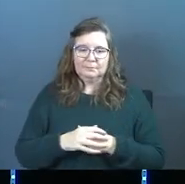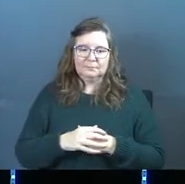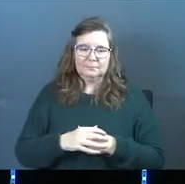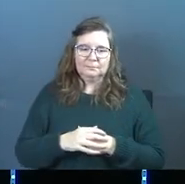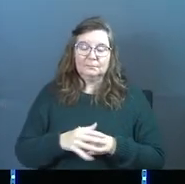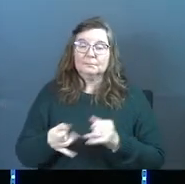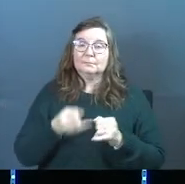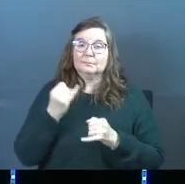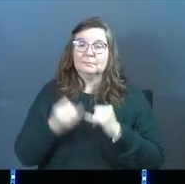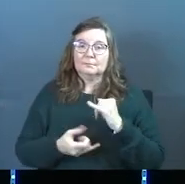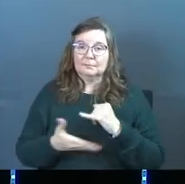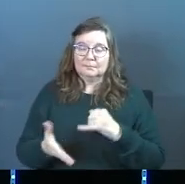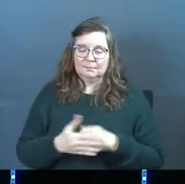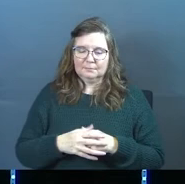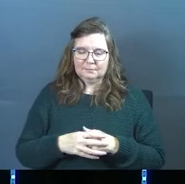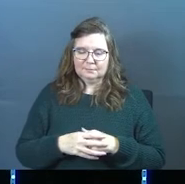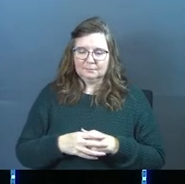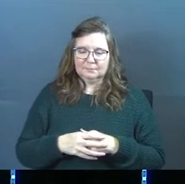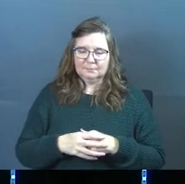Last thing.